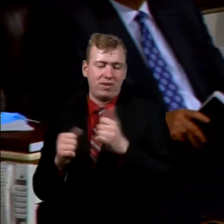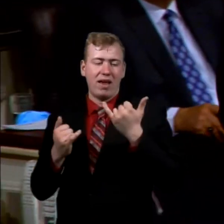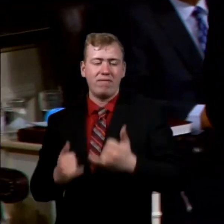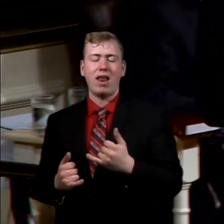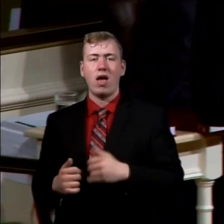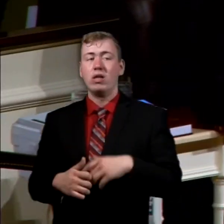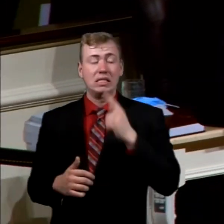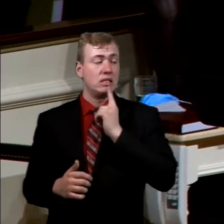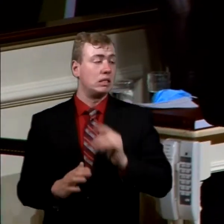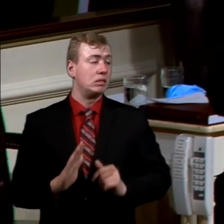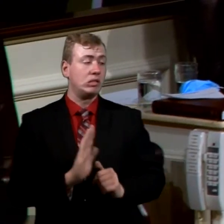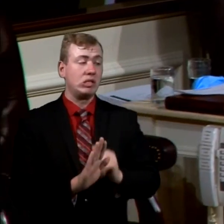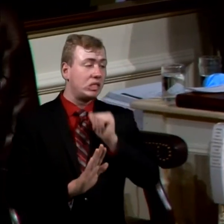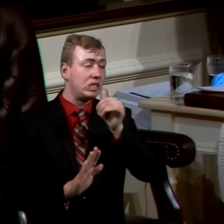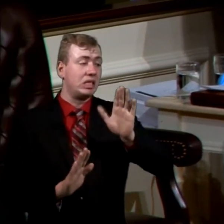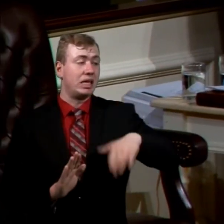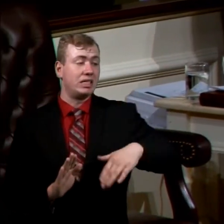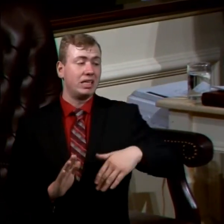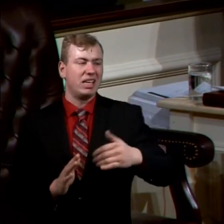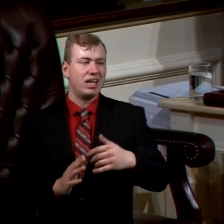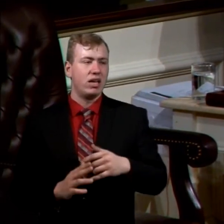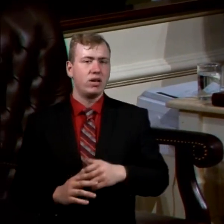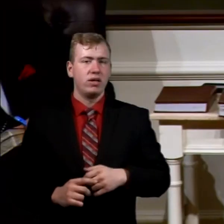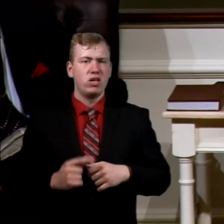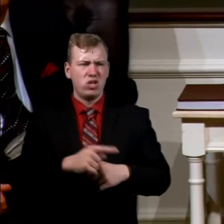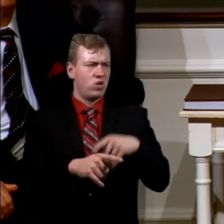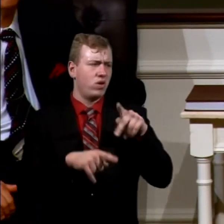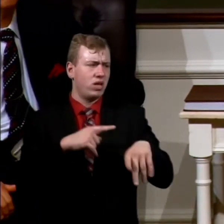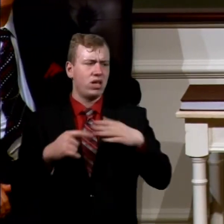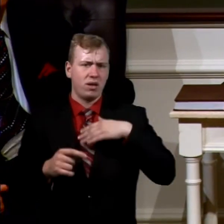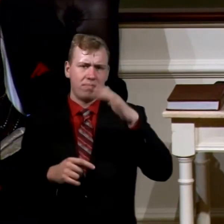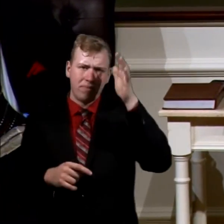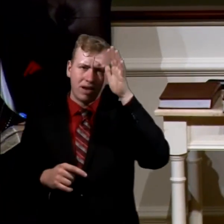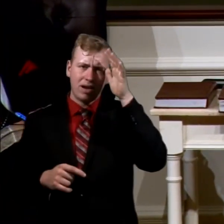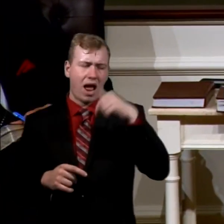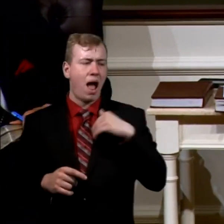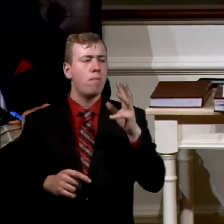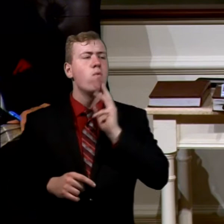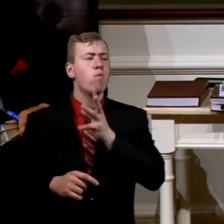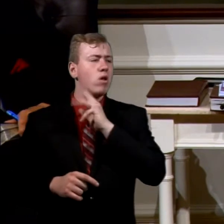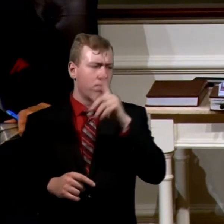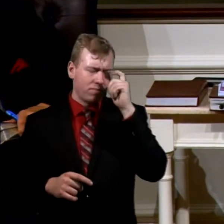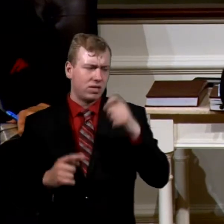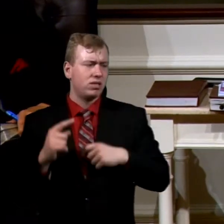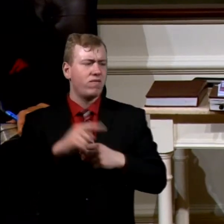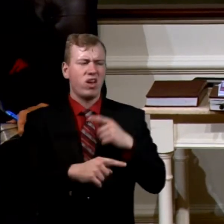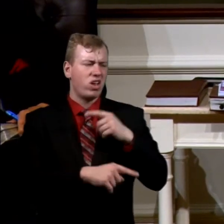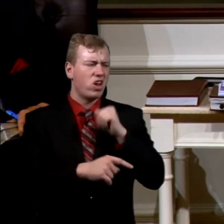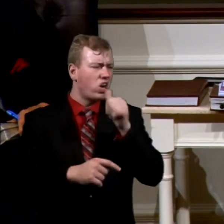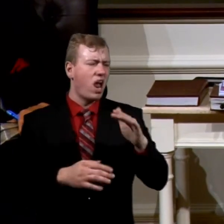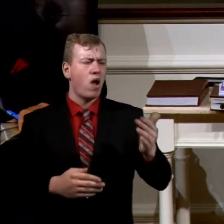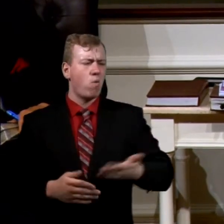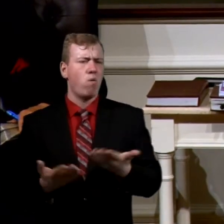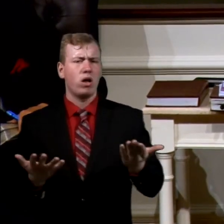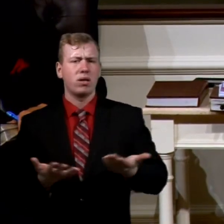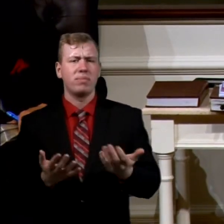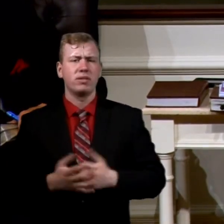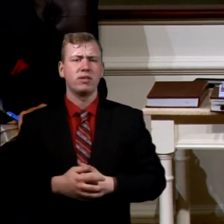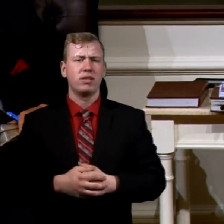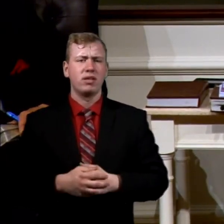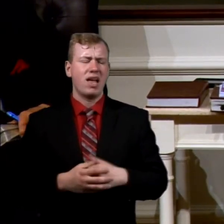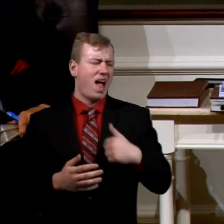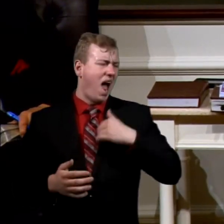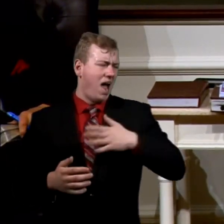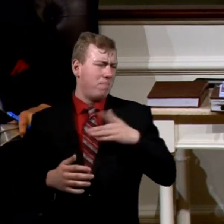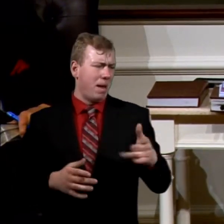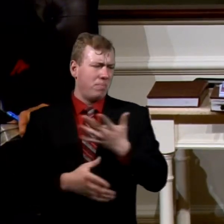not so fast. You killed my daddy. I'm a widow because of you. You're not welcome here, man. I'm glad